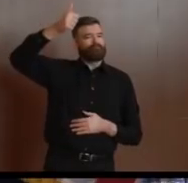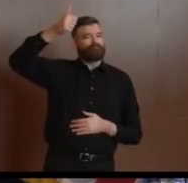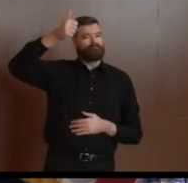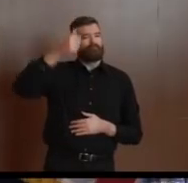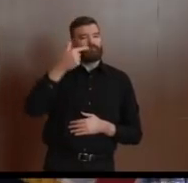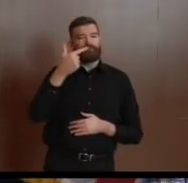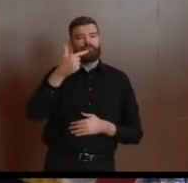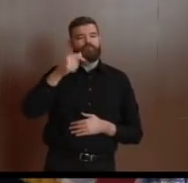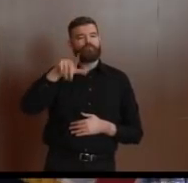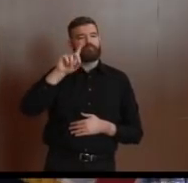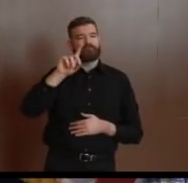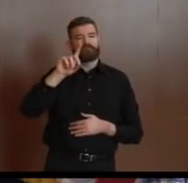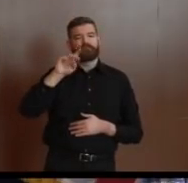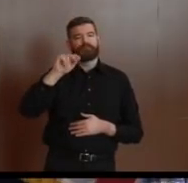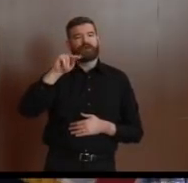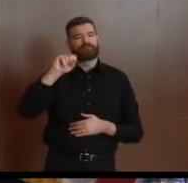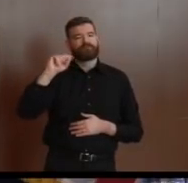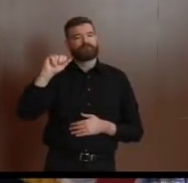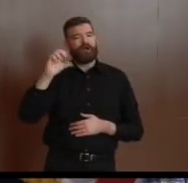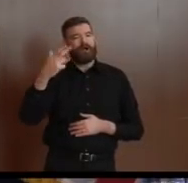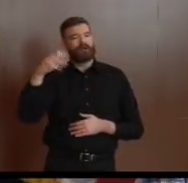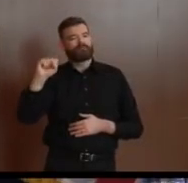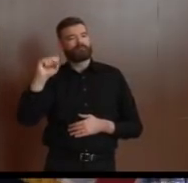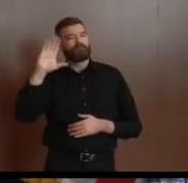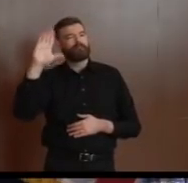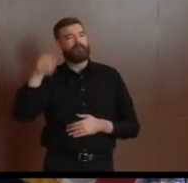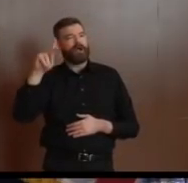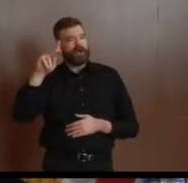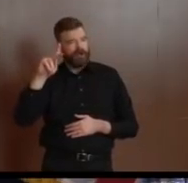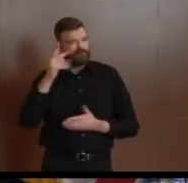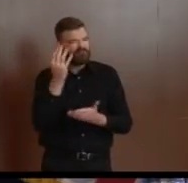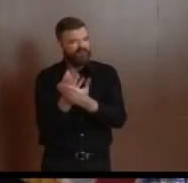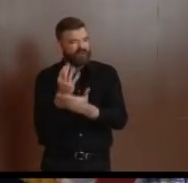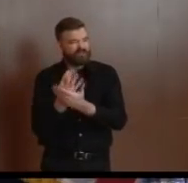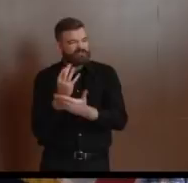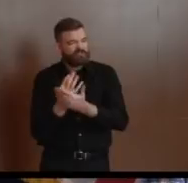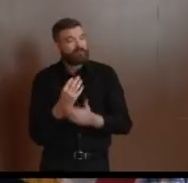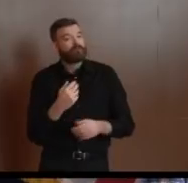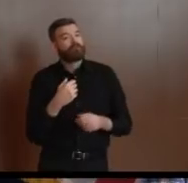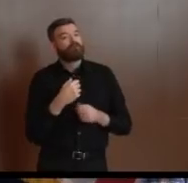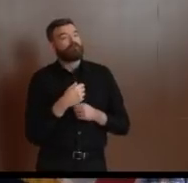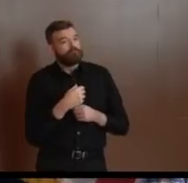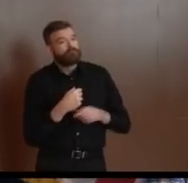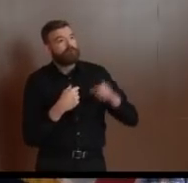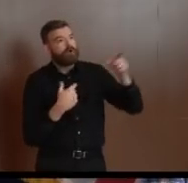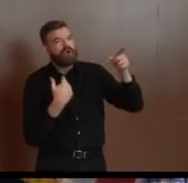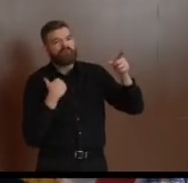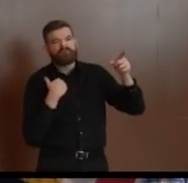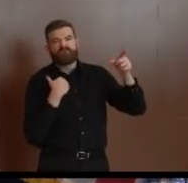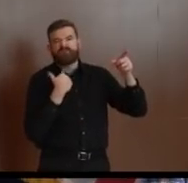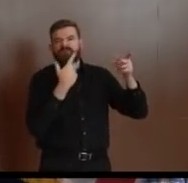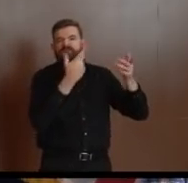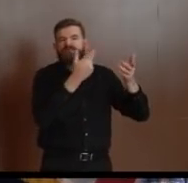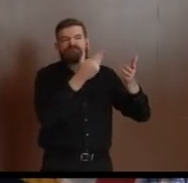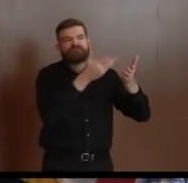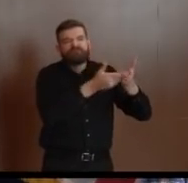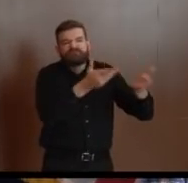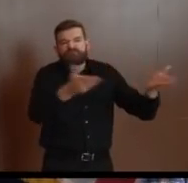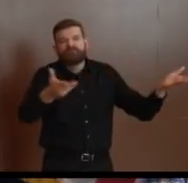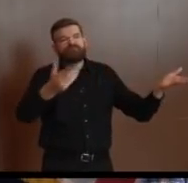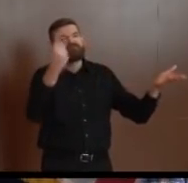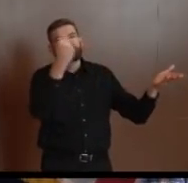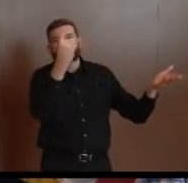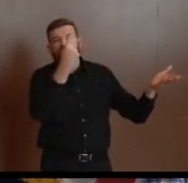in Jersey City. And they've got some important equipment and supplies they're looking to donate. I give them a shout-out as well.